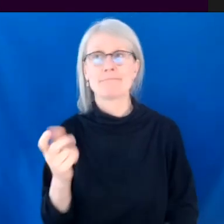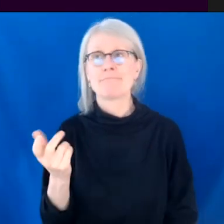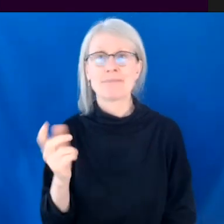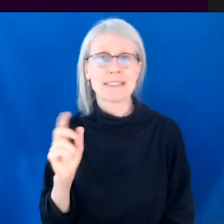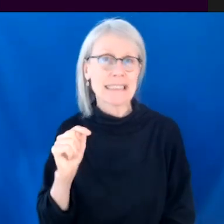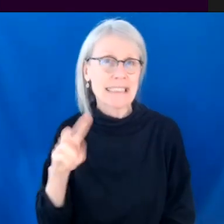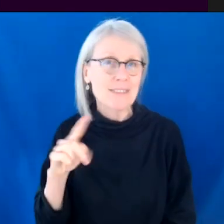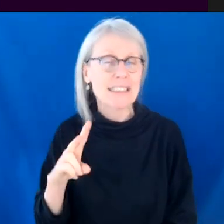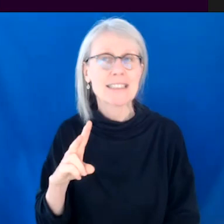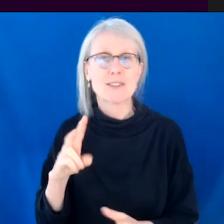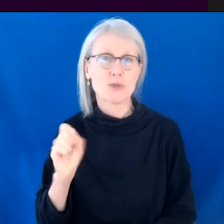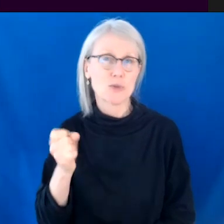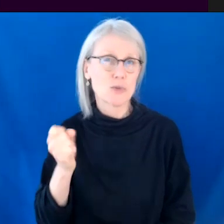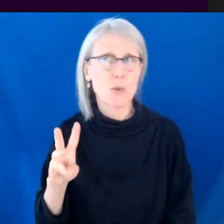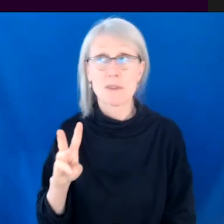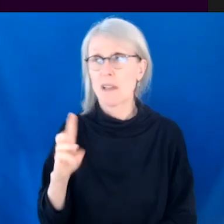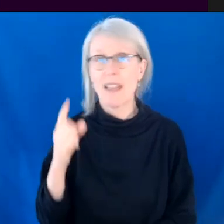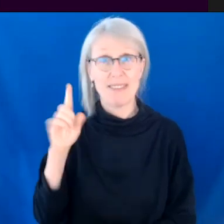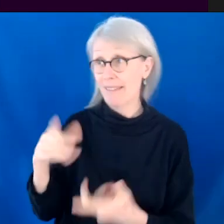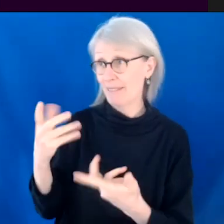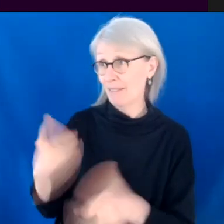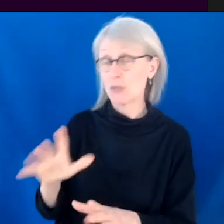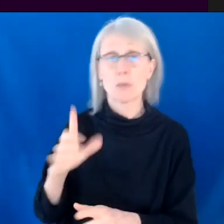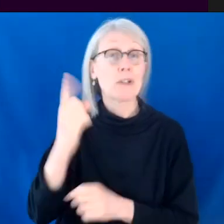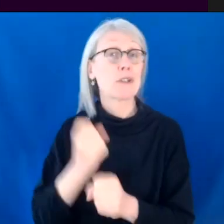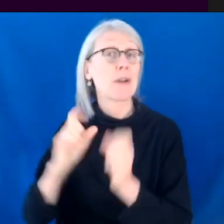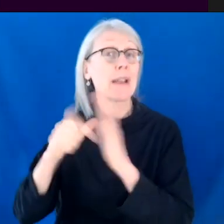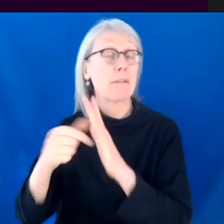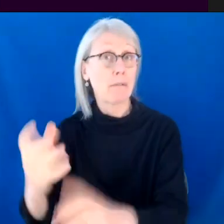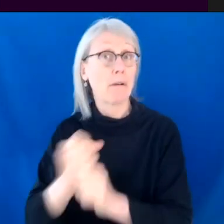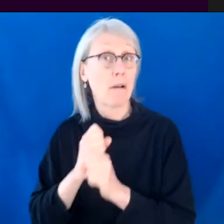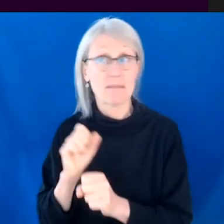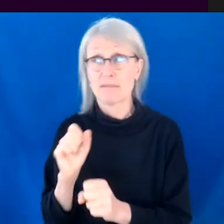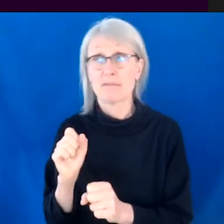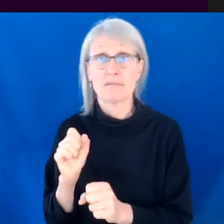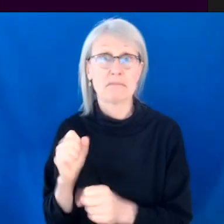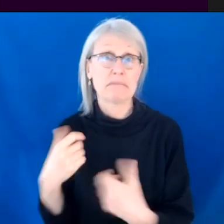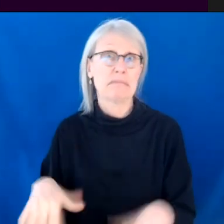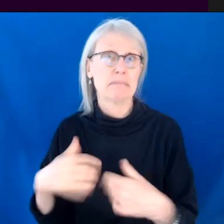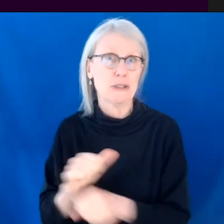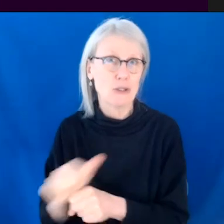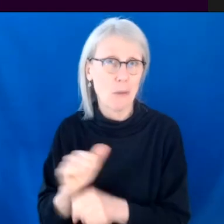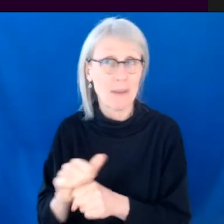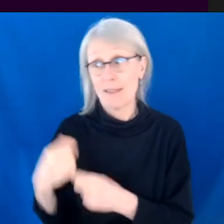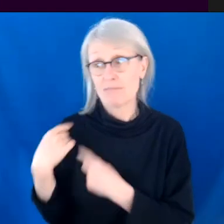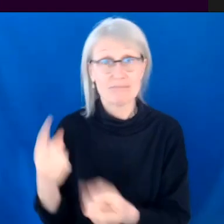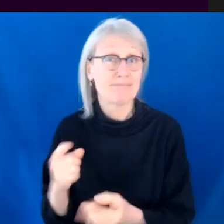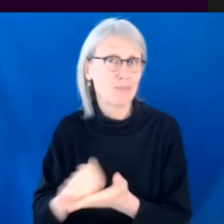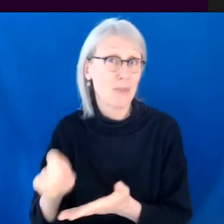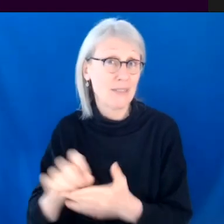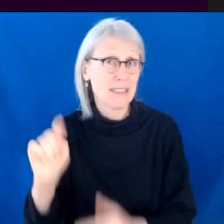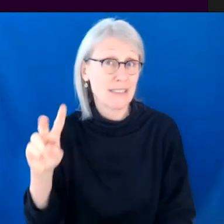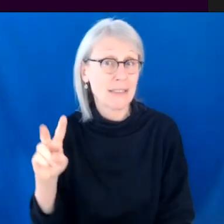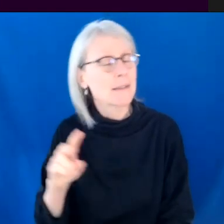job about a year later and, um, I've only worked as a television writer since. That's awesome. Um, do you mind if